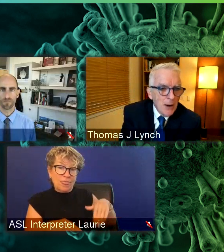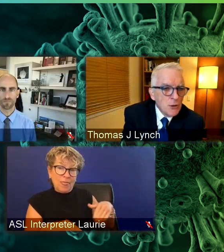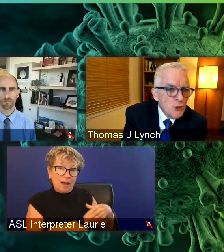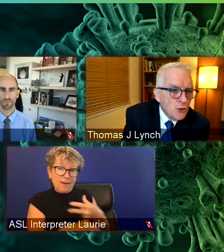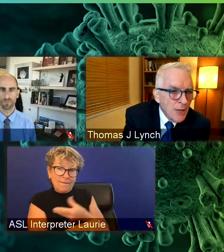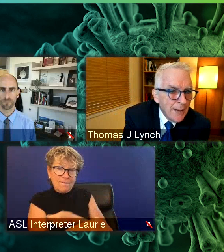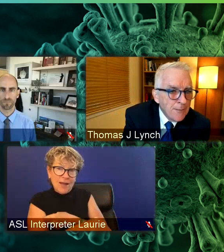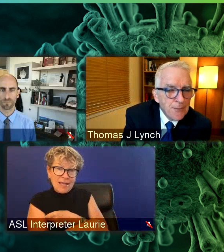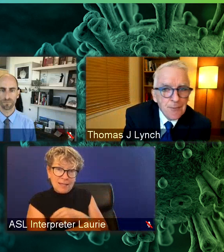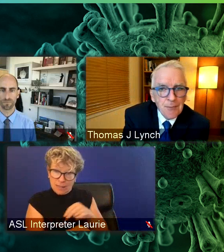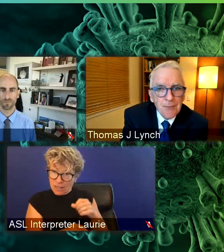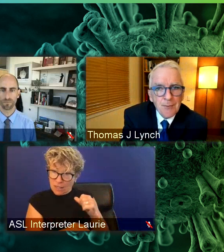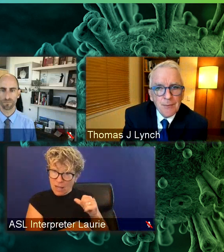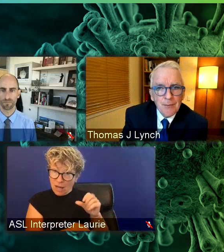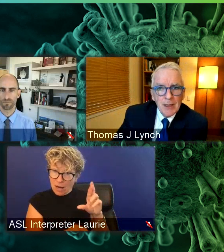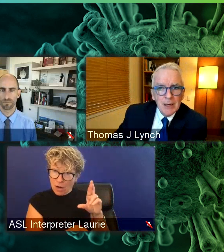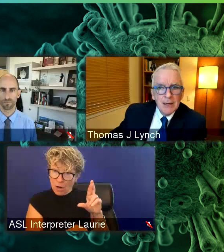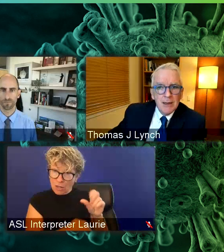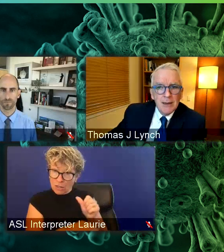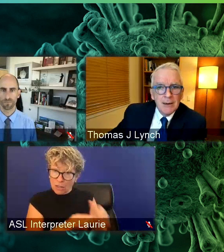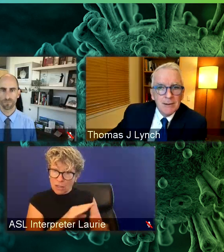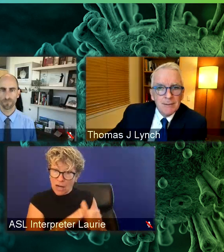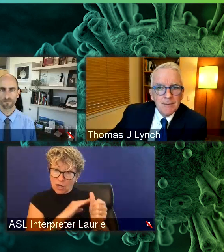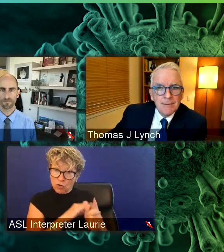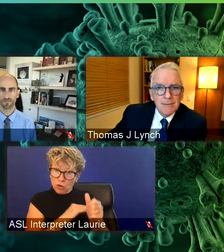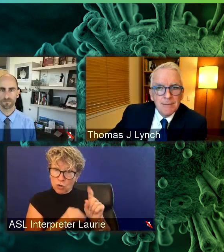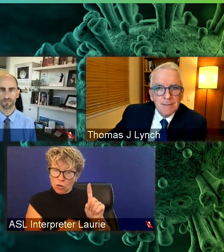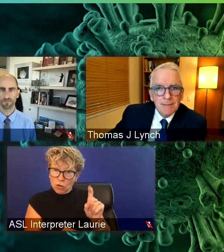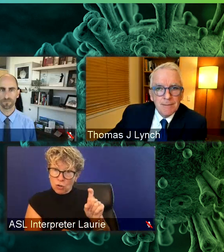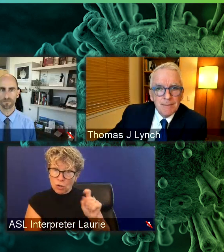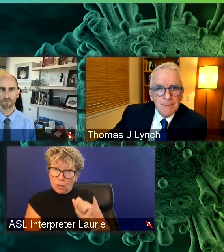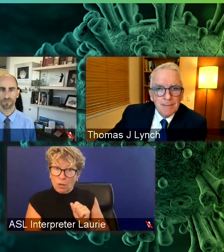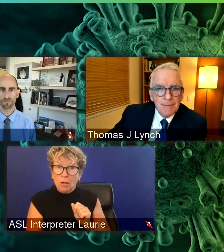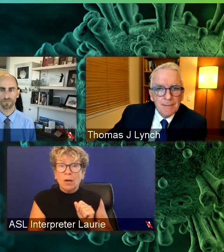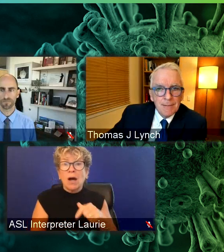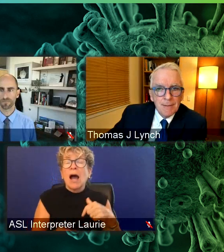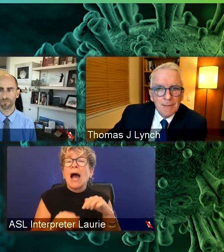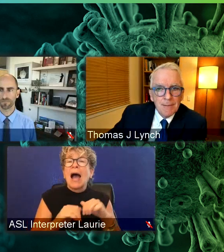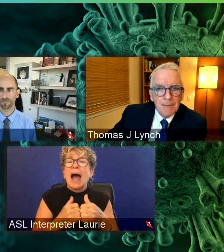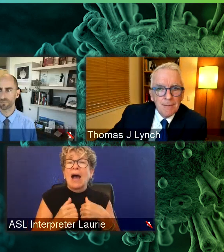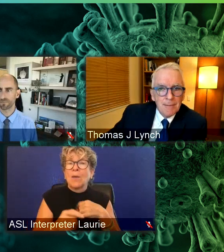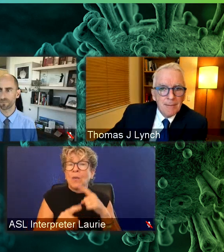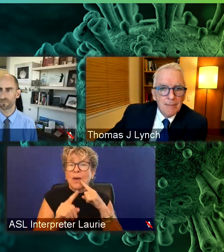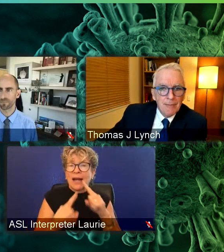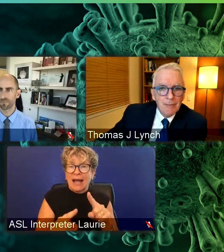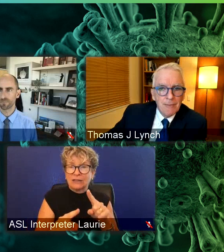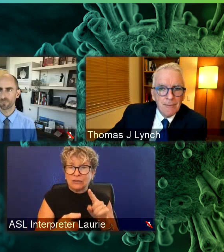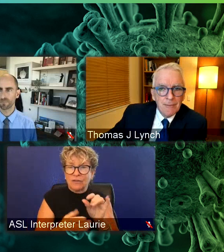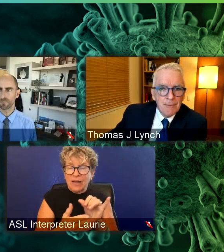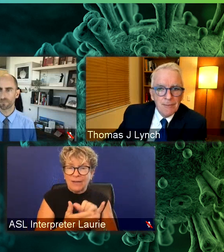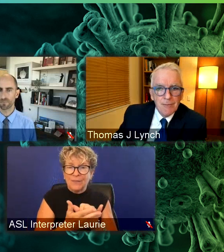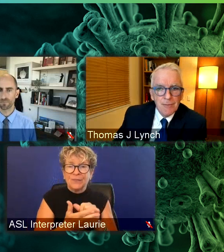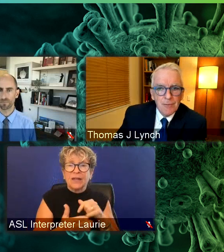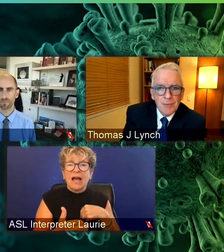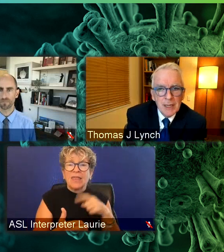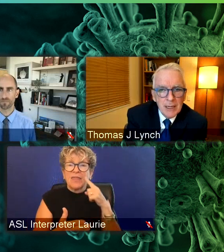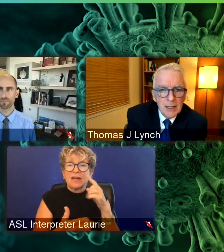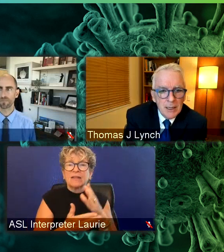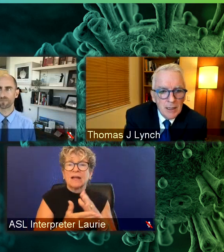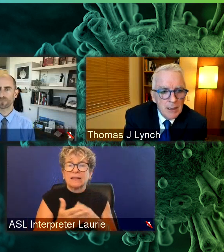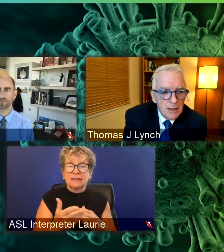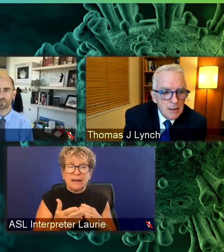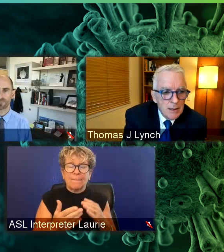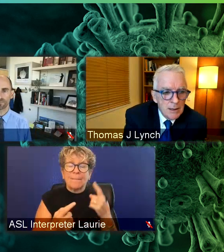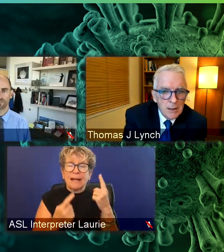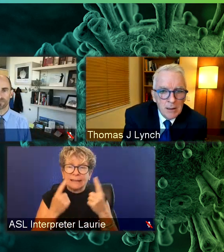And how would you do that? Yeah, the way I would approach that is I think there has to be some consideration for the individual